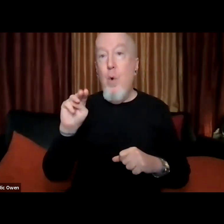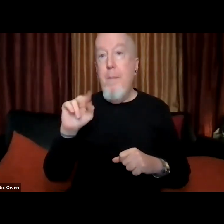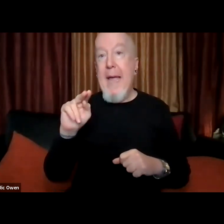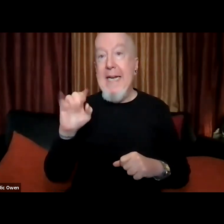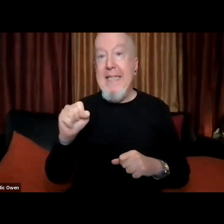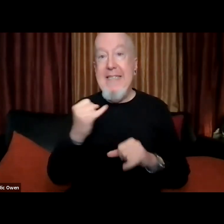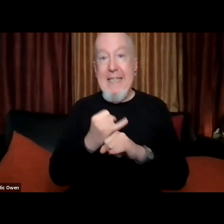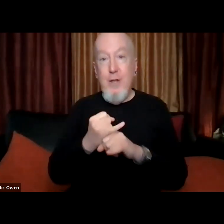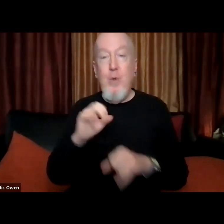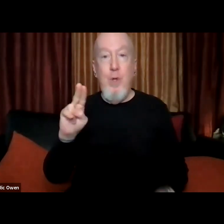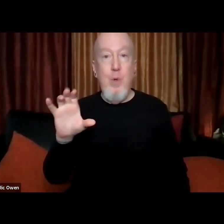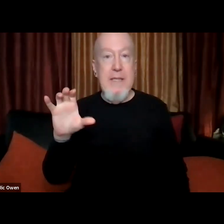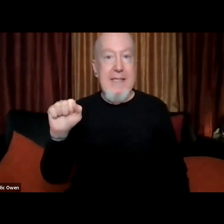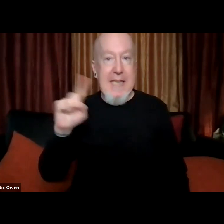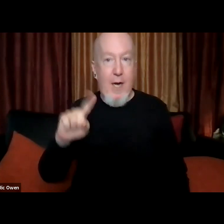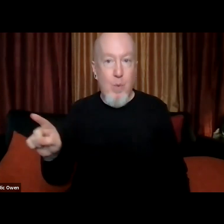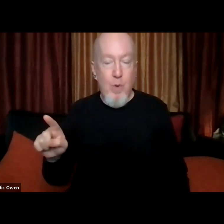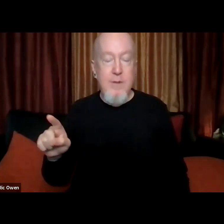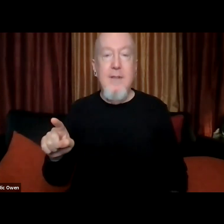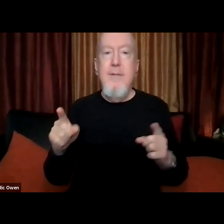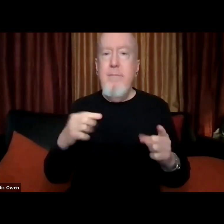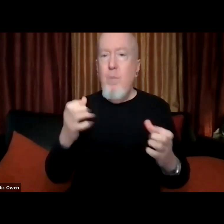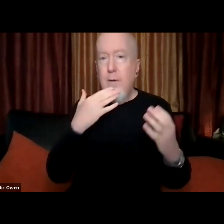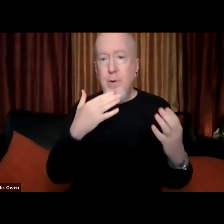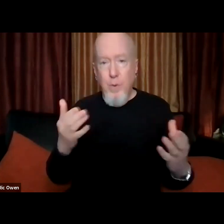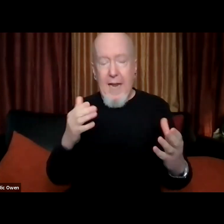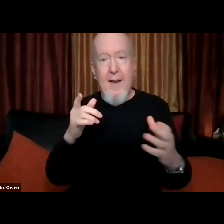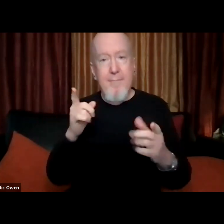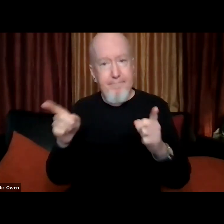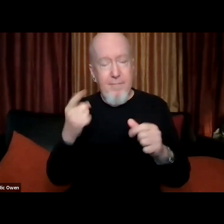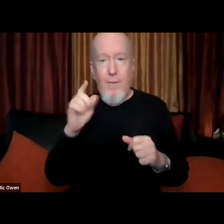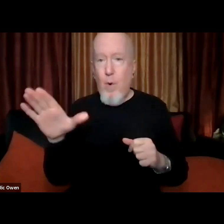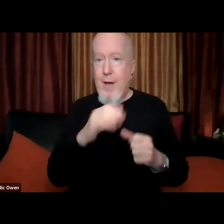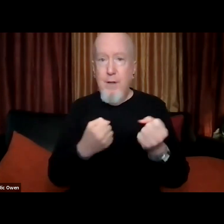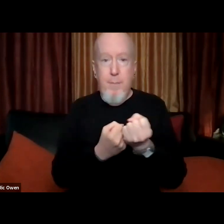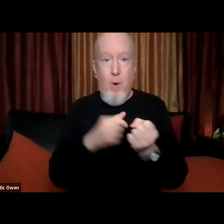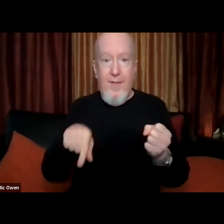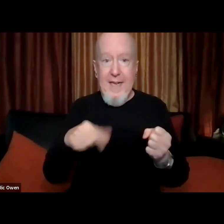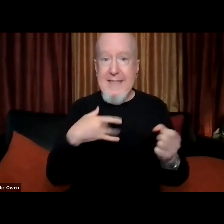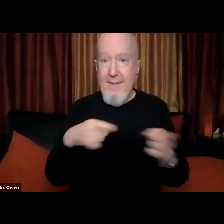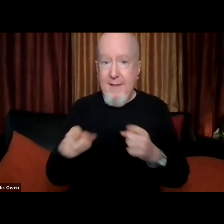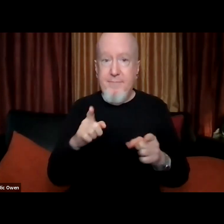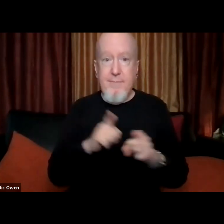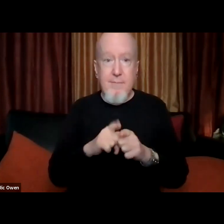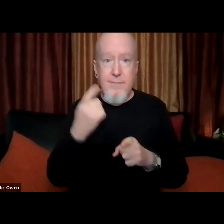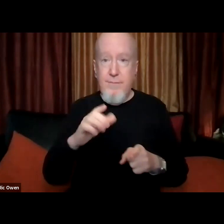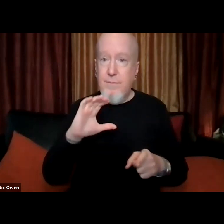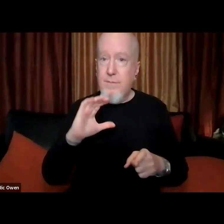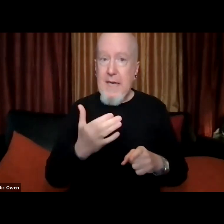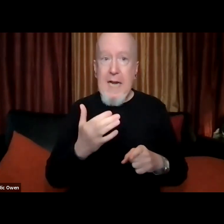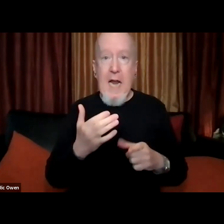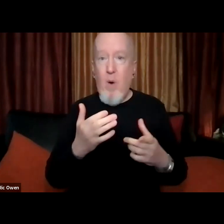at uc santa cruz we want to thank them for their support for this event and for our entire year